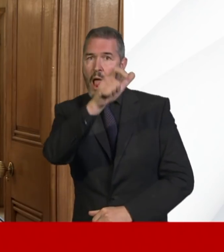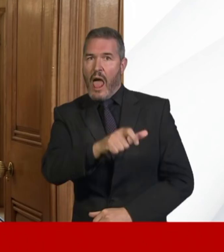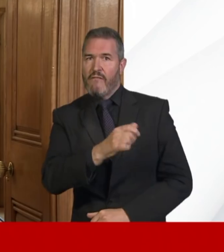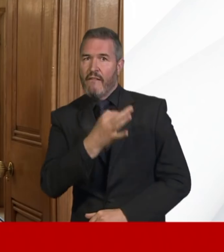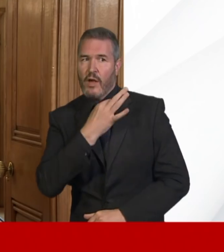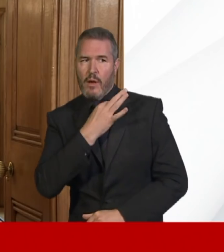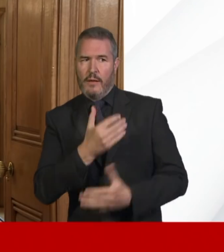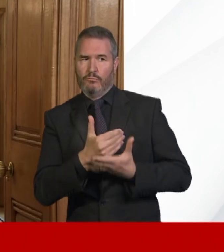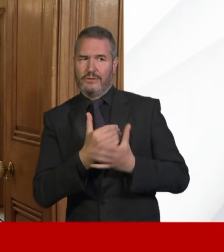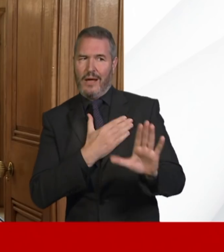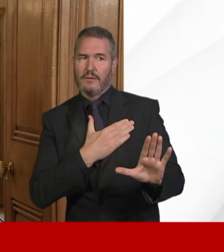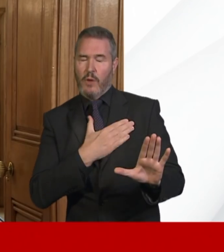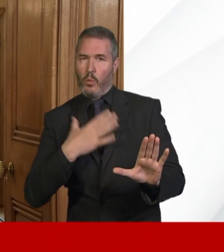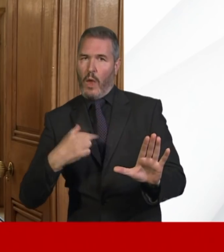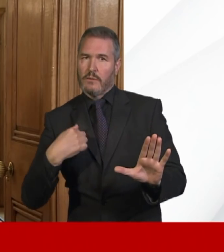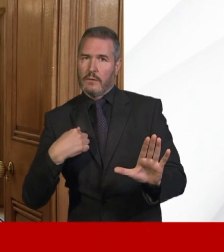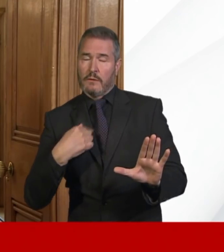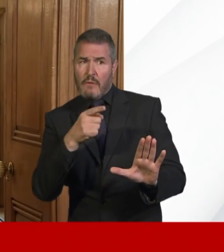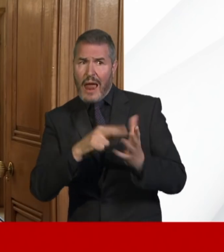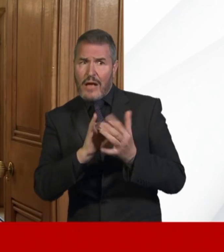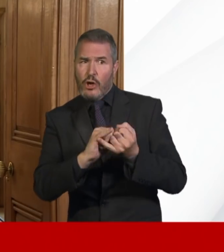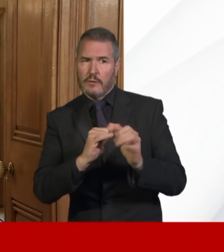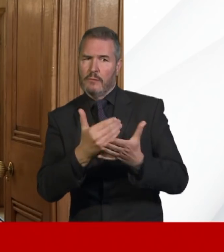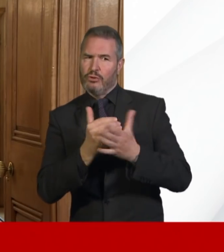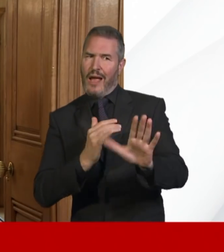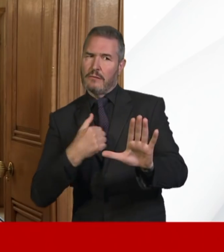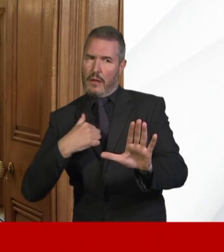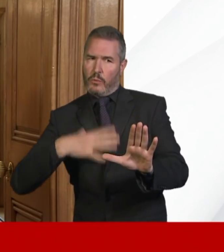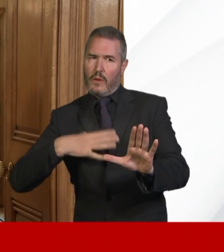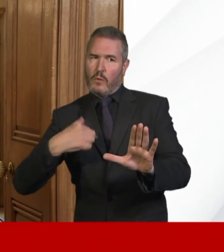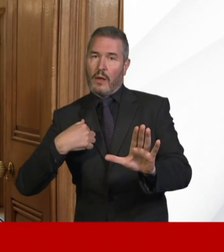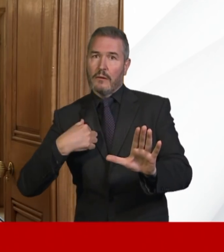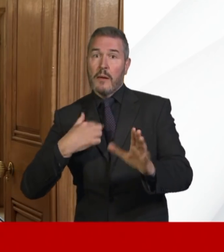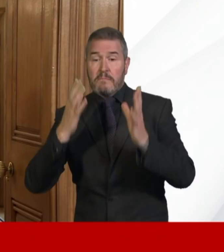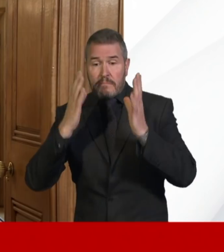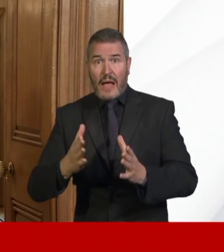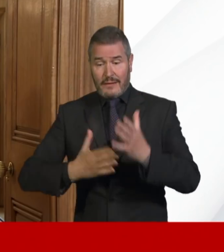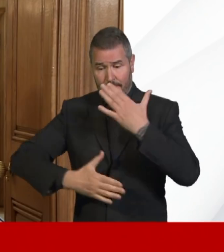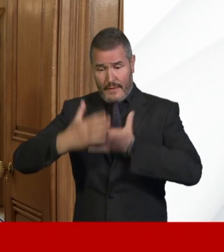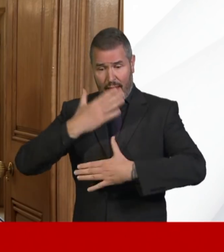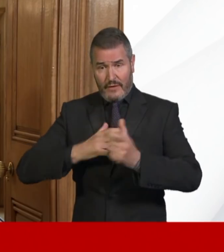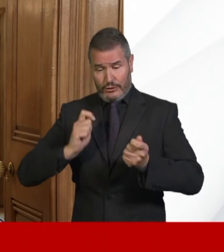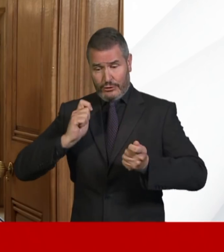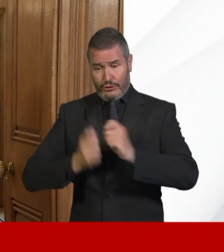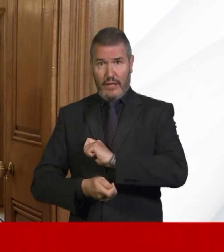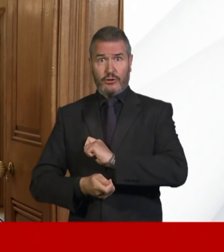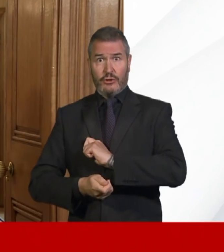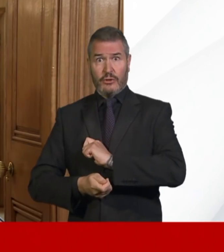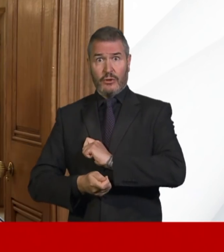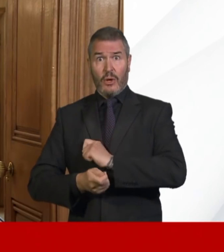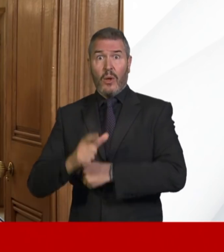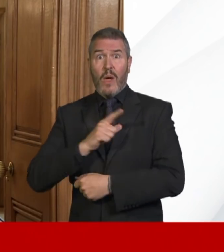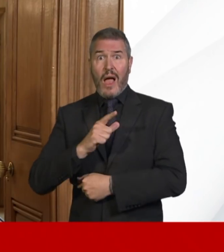we want to help the NHS to be able to have the capacity to continue to perform the good